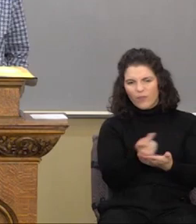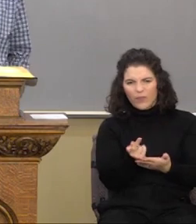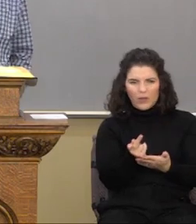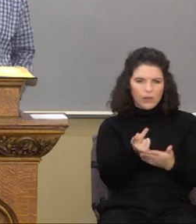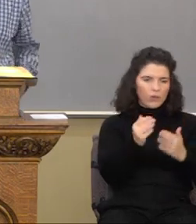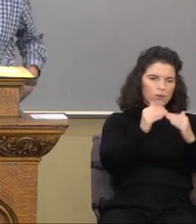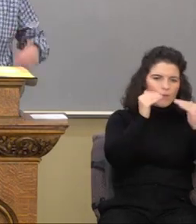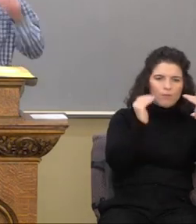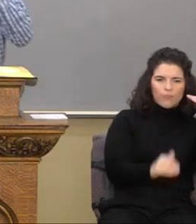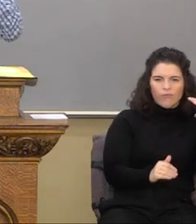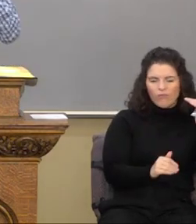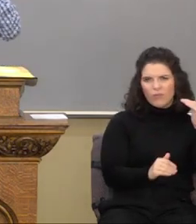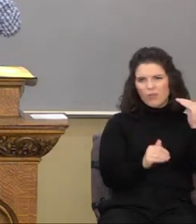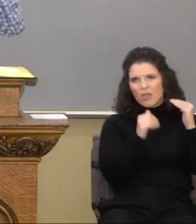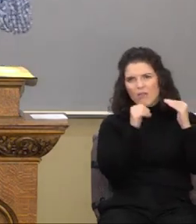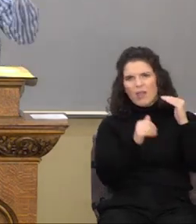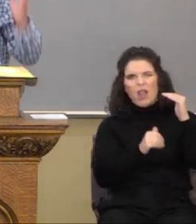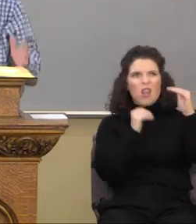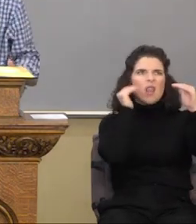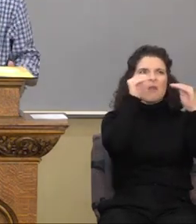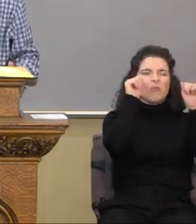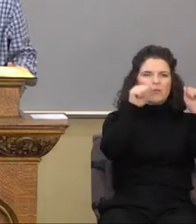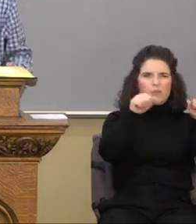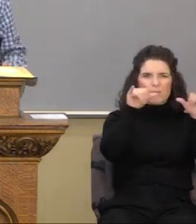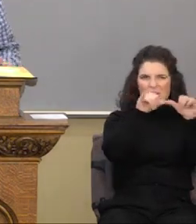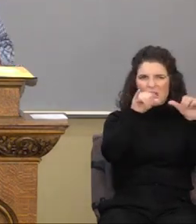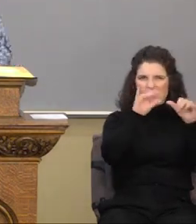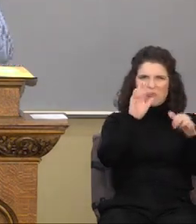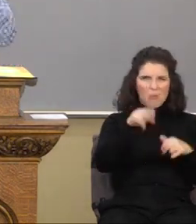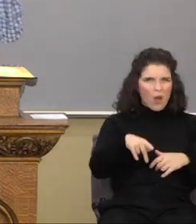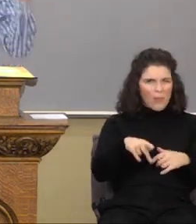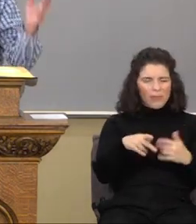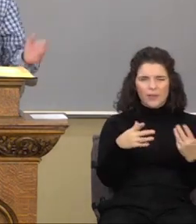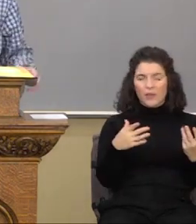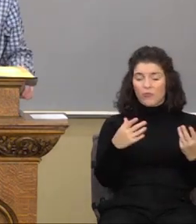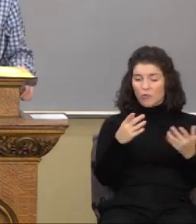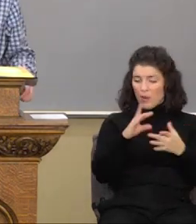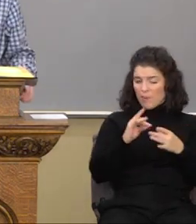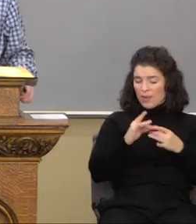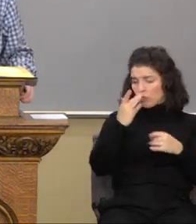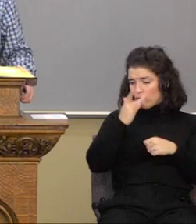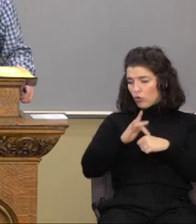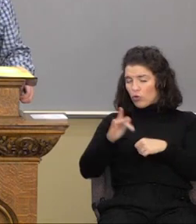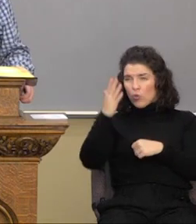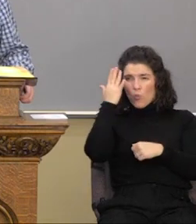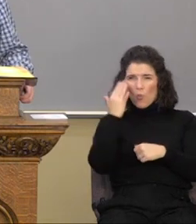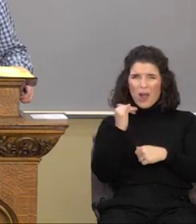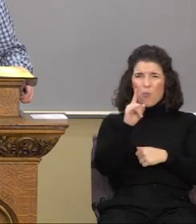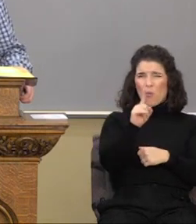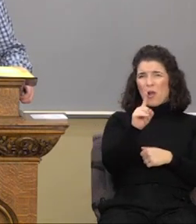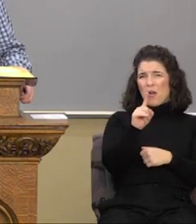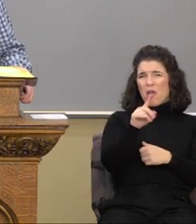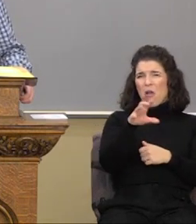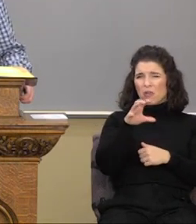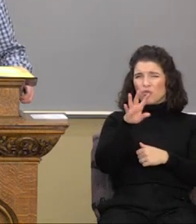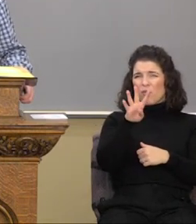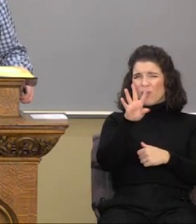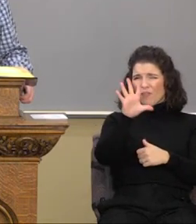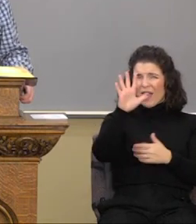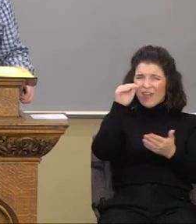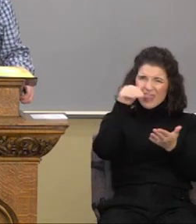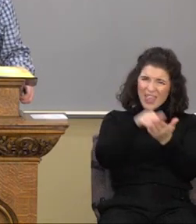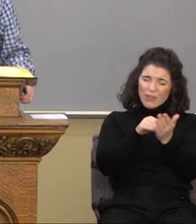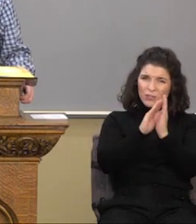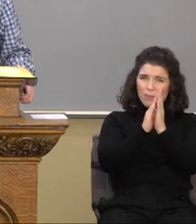inadequacy, the sense of this, that and all that. And, you know, I mentioned earlier, why are there one hundred and forty five thousand books that deal with the topic of love?